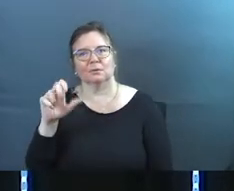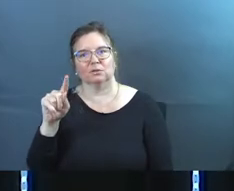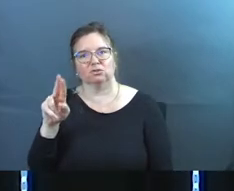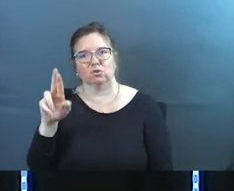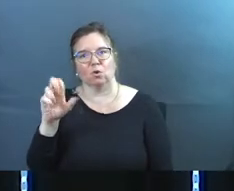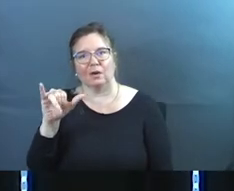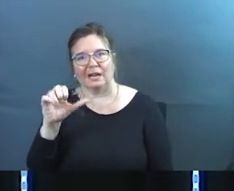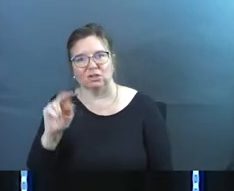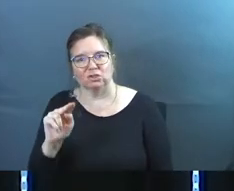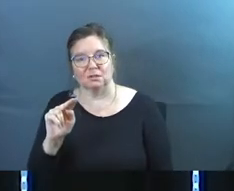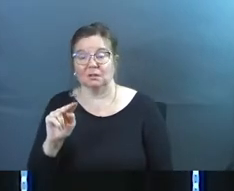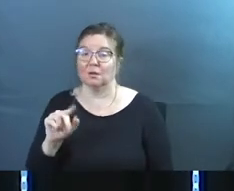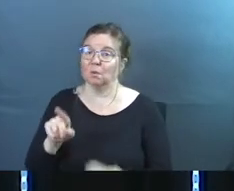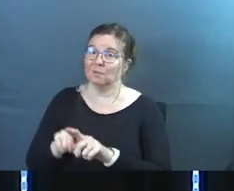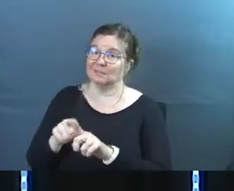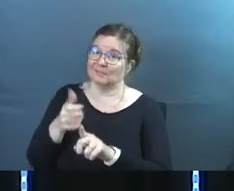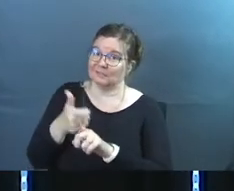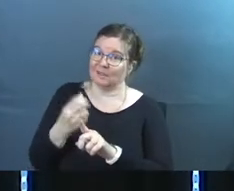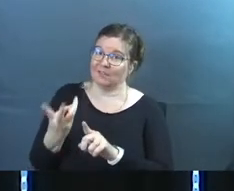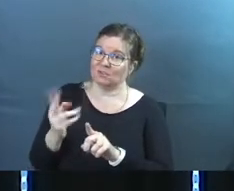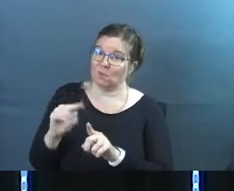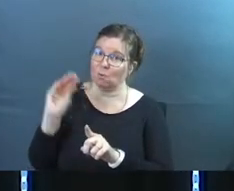Which is its own grace, by the way.